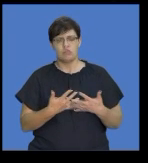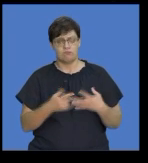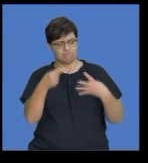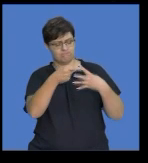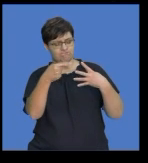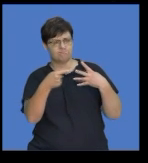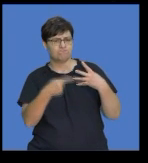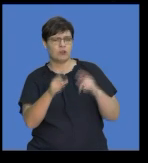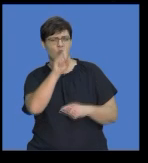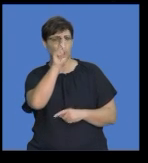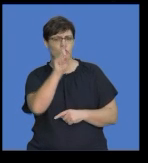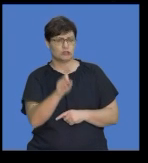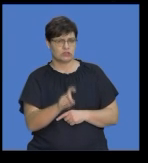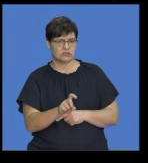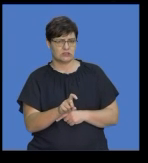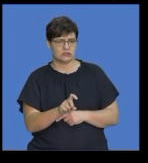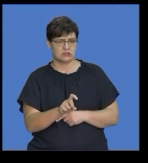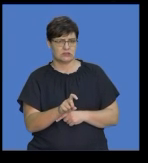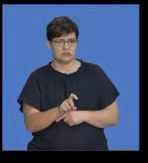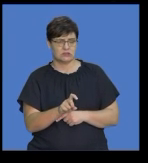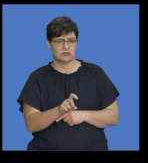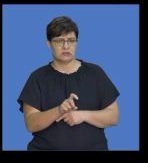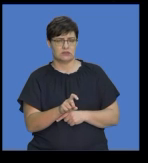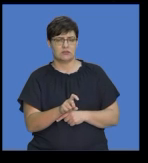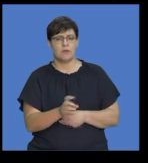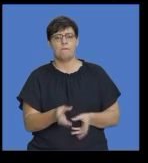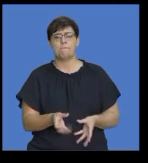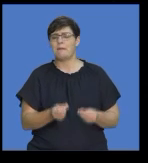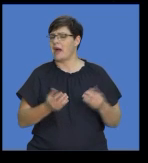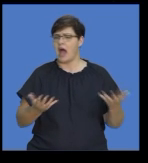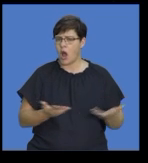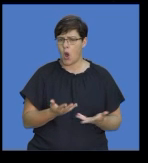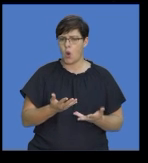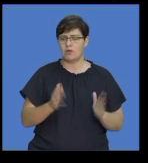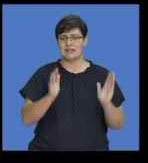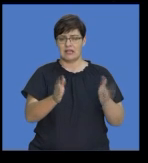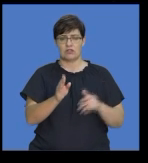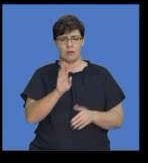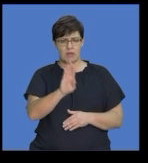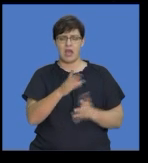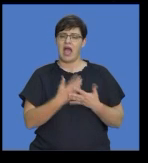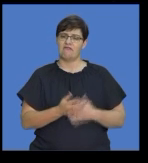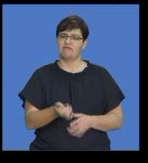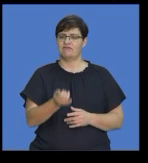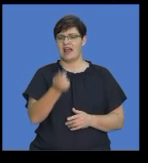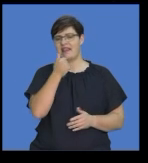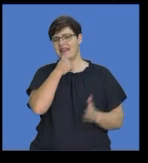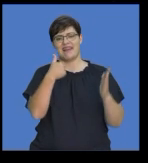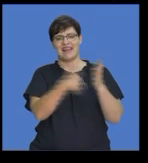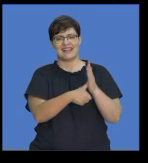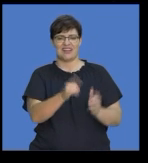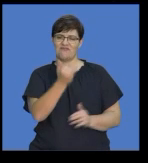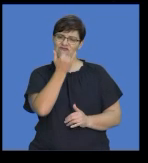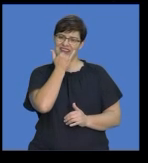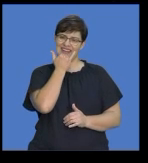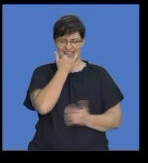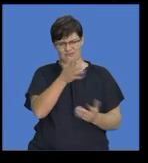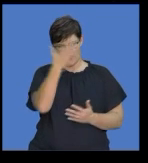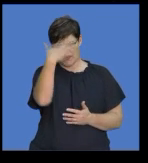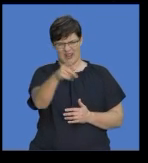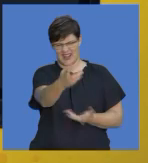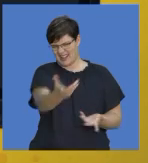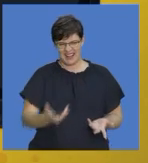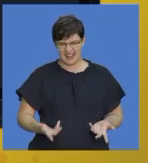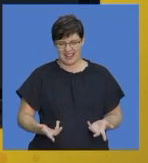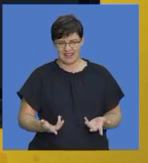types of questions you'll find in section B. We'll start off with the friendly letter. We all know what the friendly letter is all